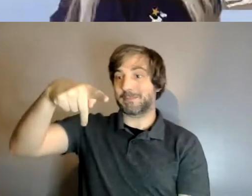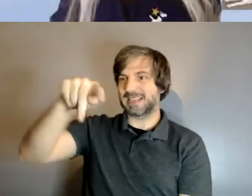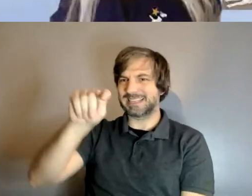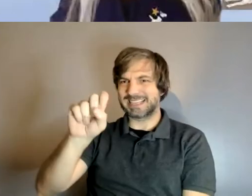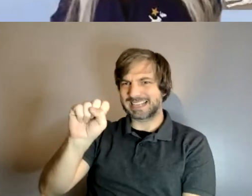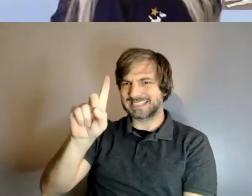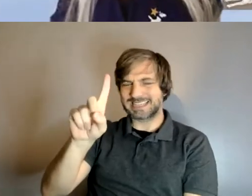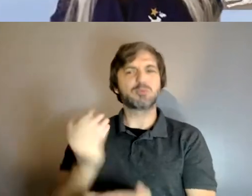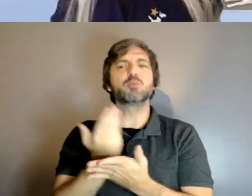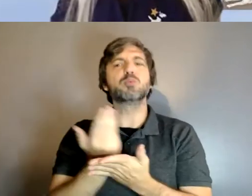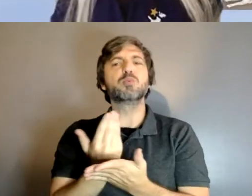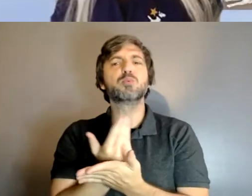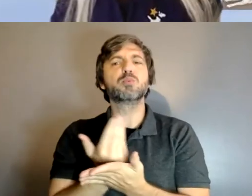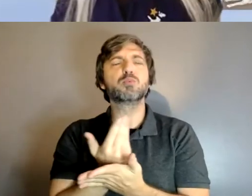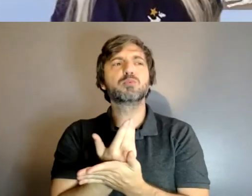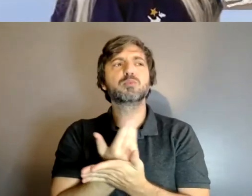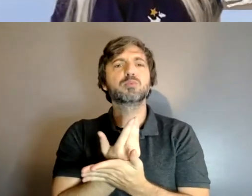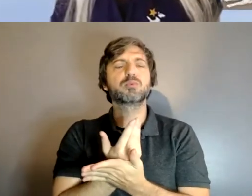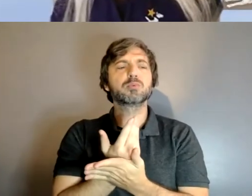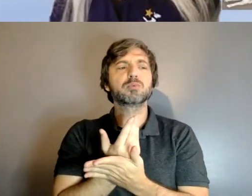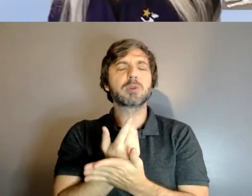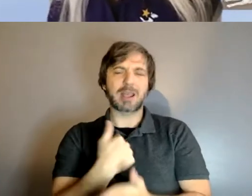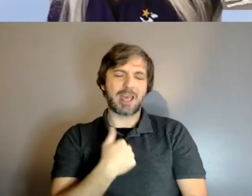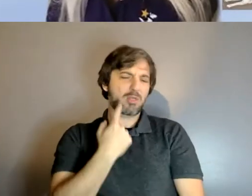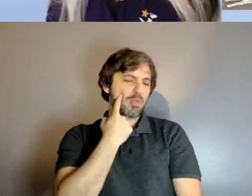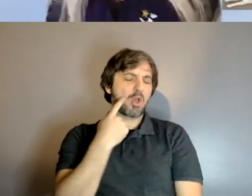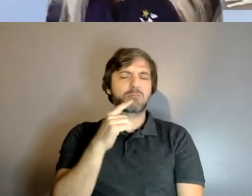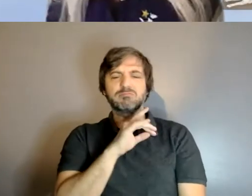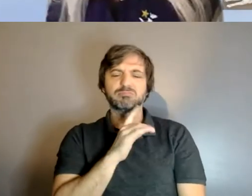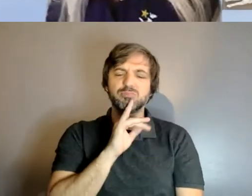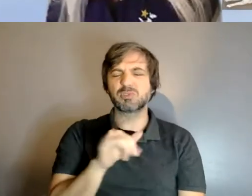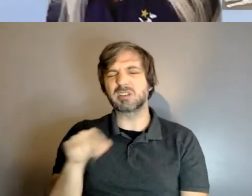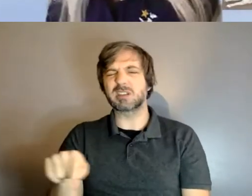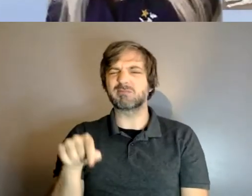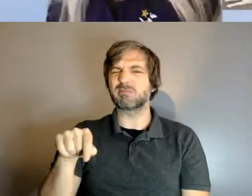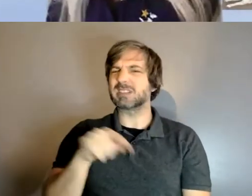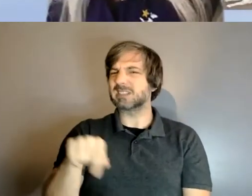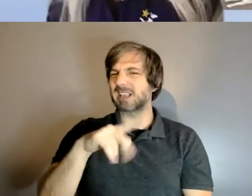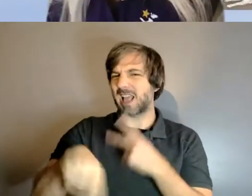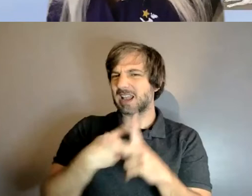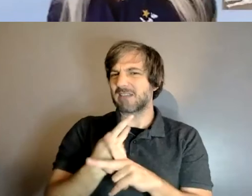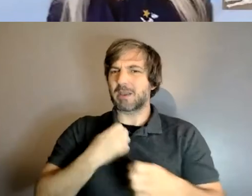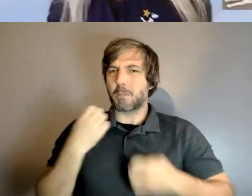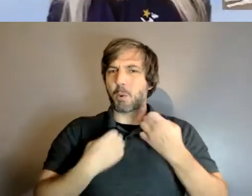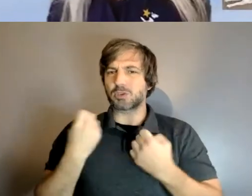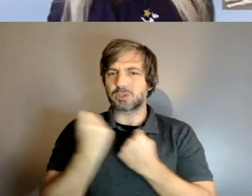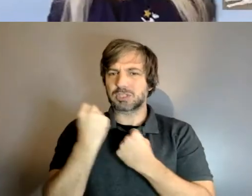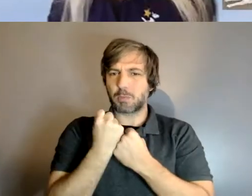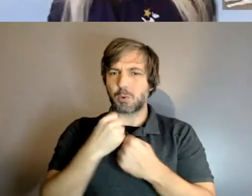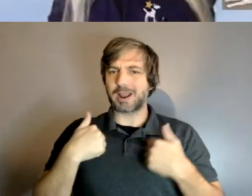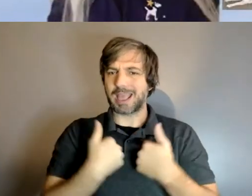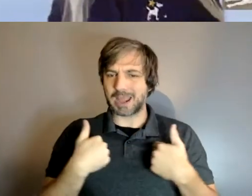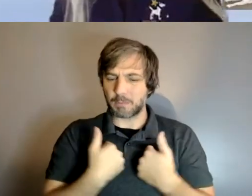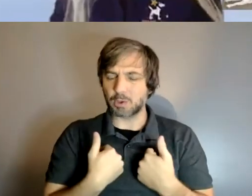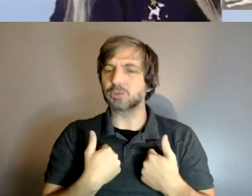and for me i thought that they kind of fell in line with emotional support animals that mainly when i